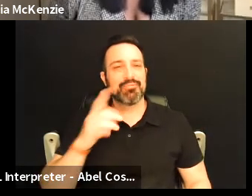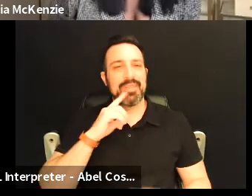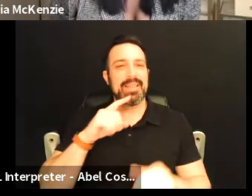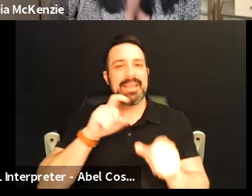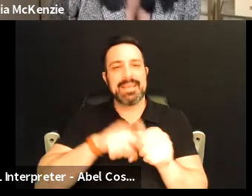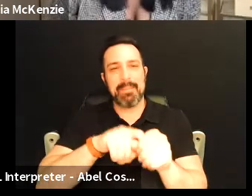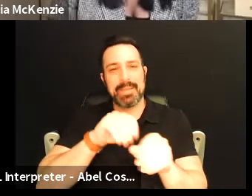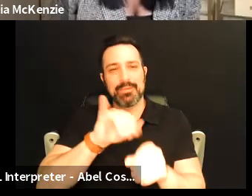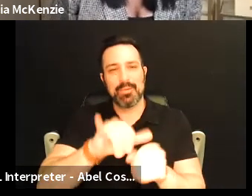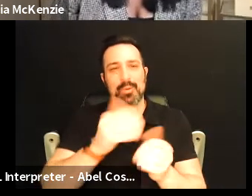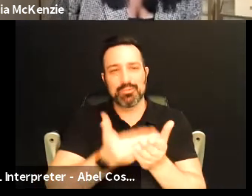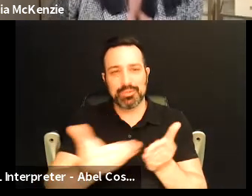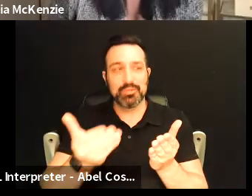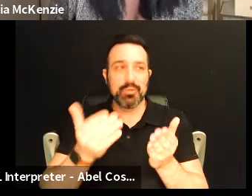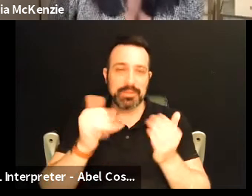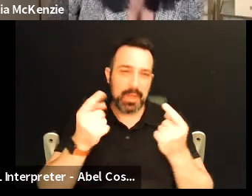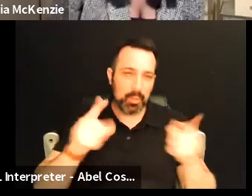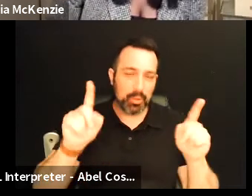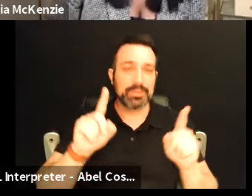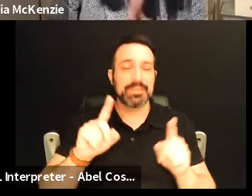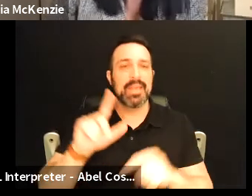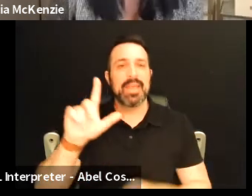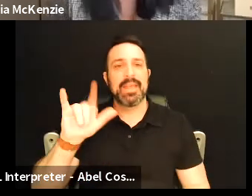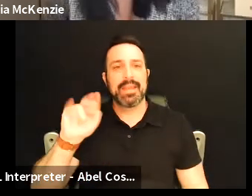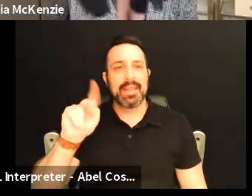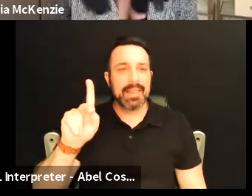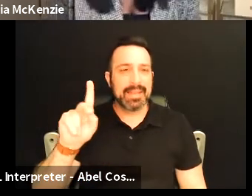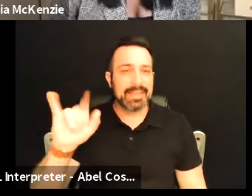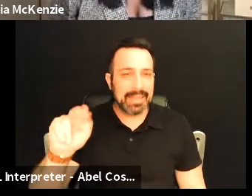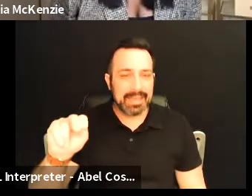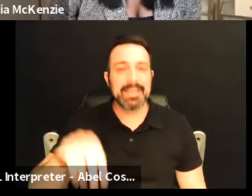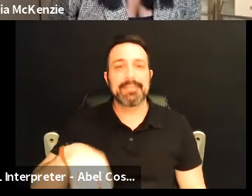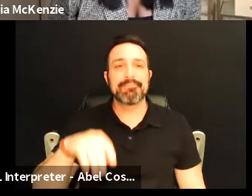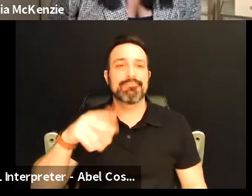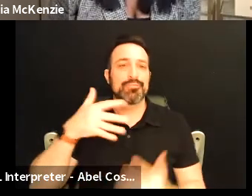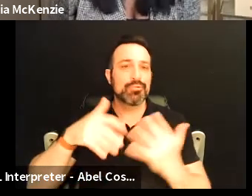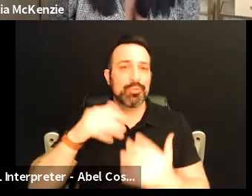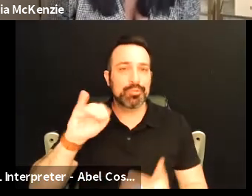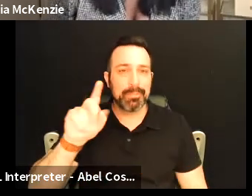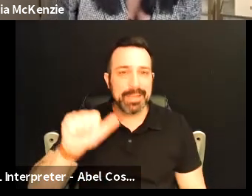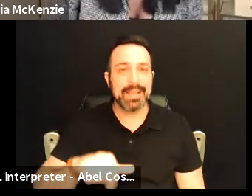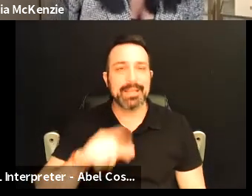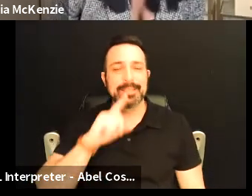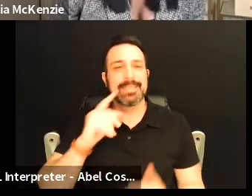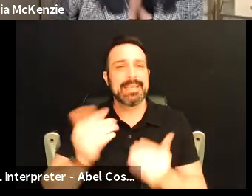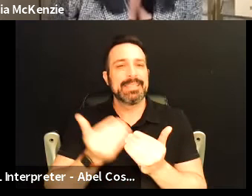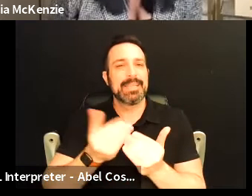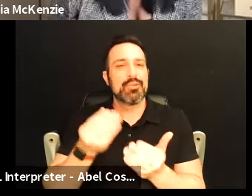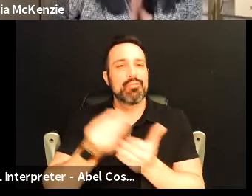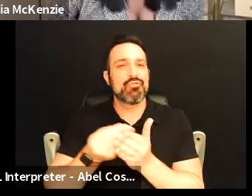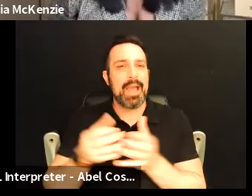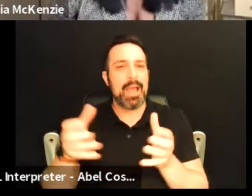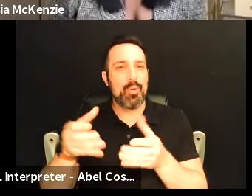resources in the networks and and really on linkedin and social media and it's it's easy to kind of crowdfund um